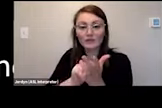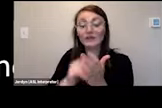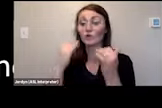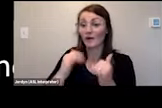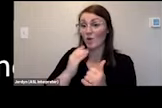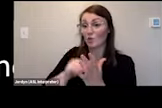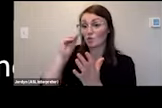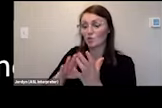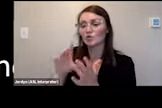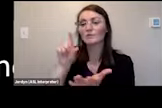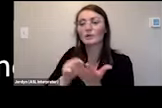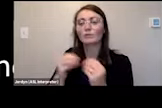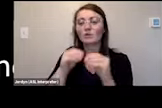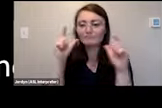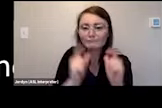models they have at school